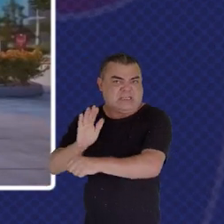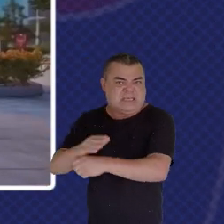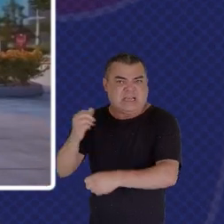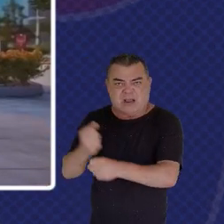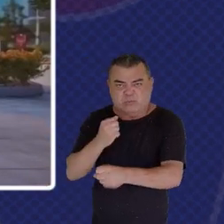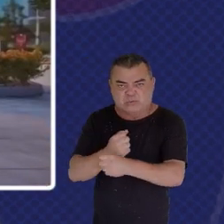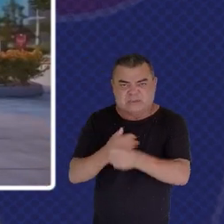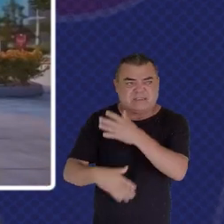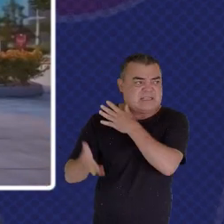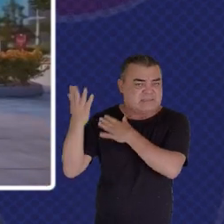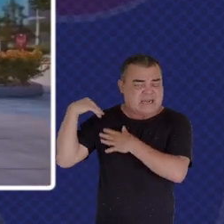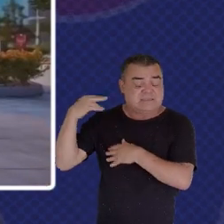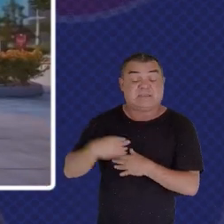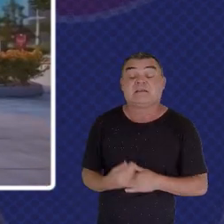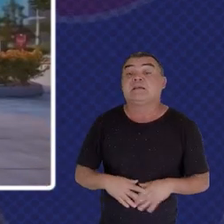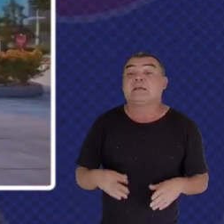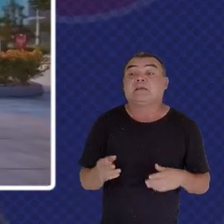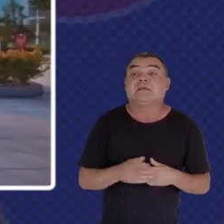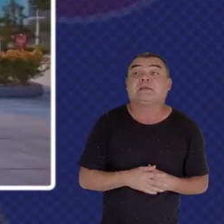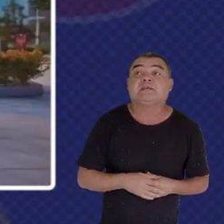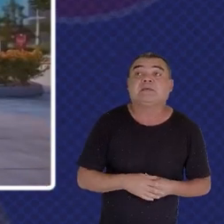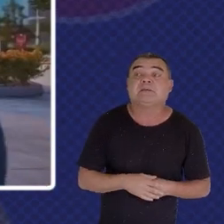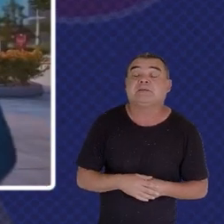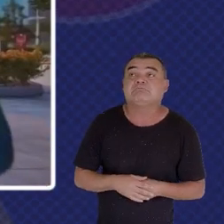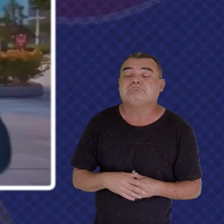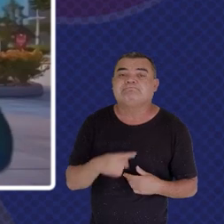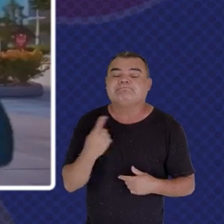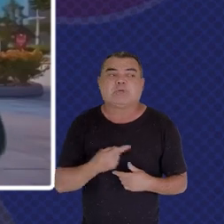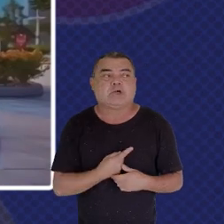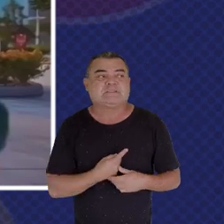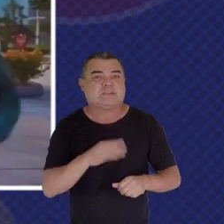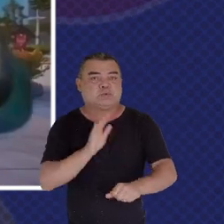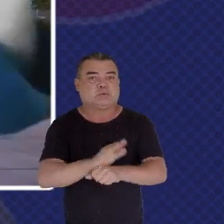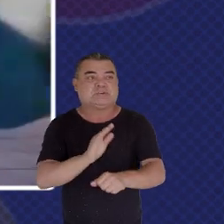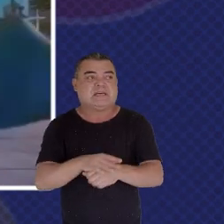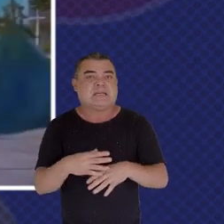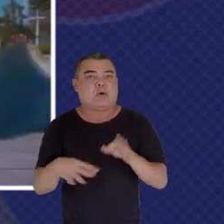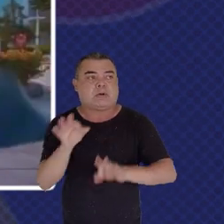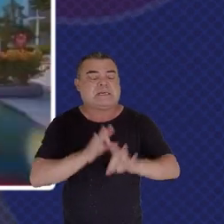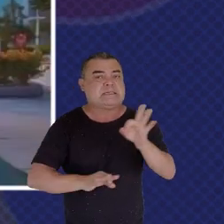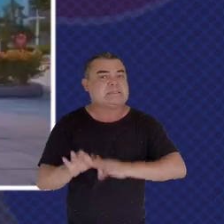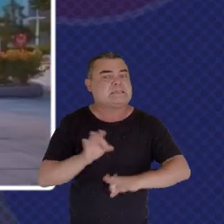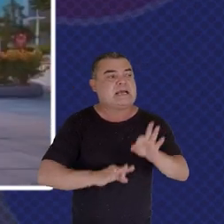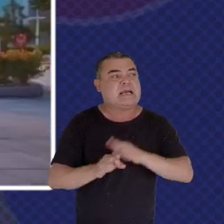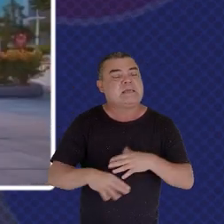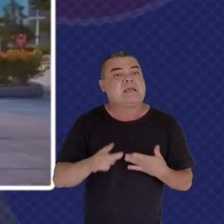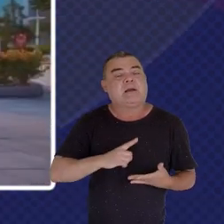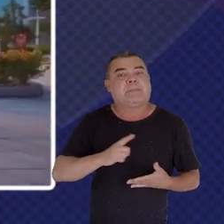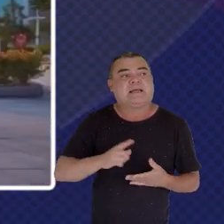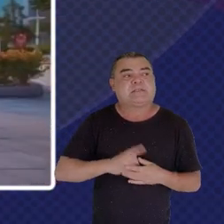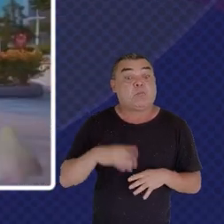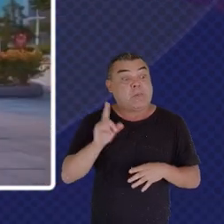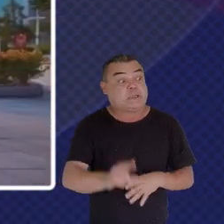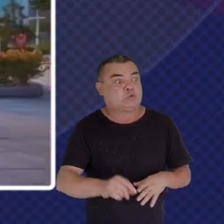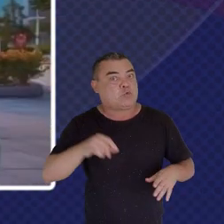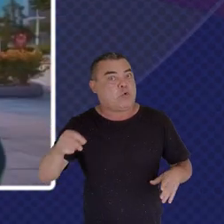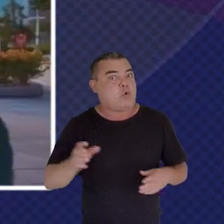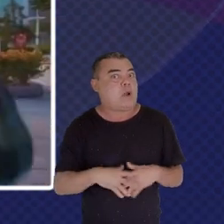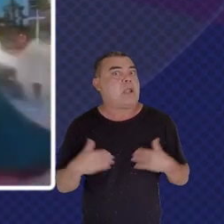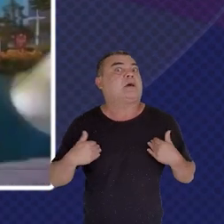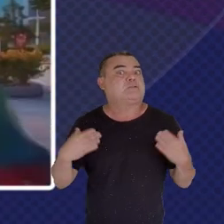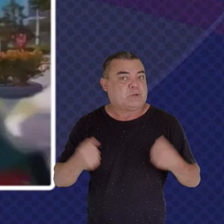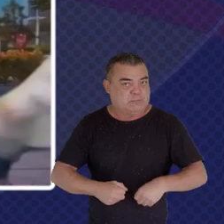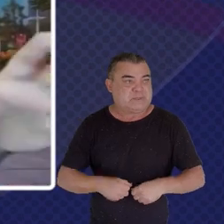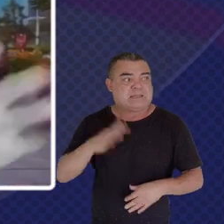Scenario planning And other methodologies To keep in mind Alternate possibilities In the future By keeping in mind These